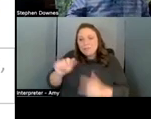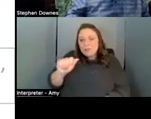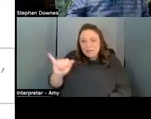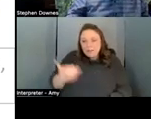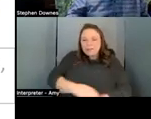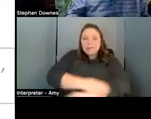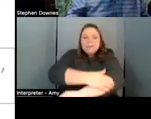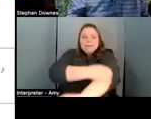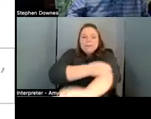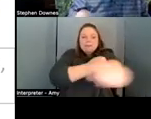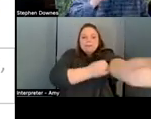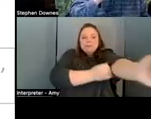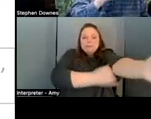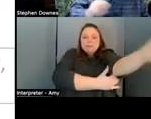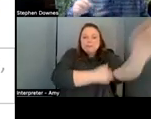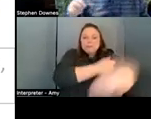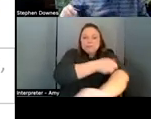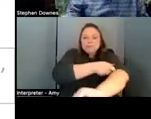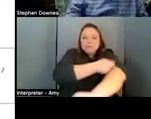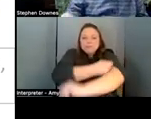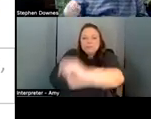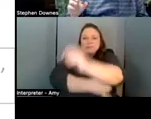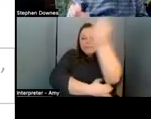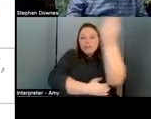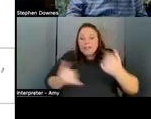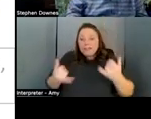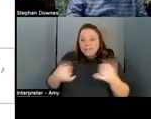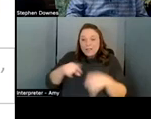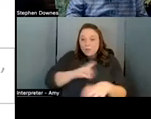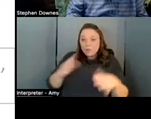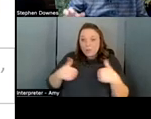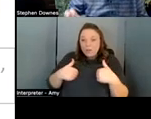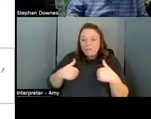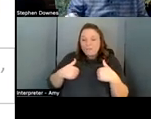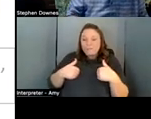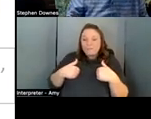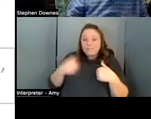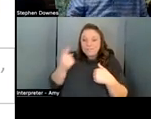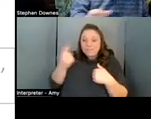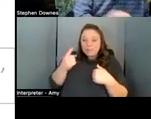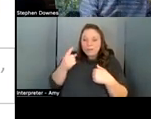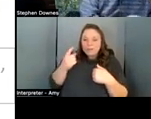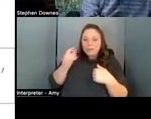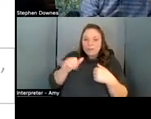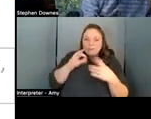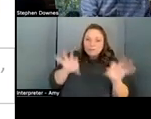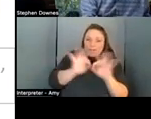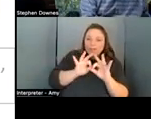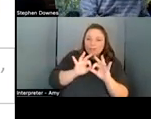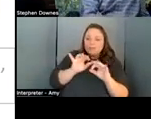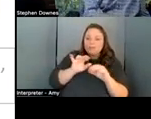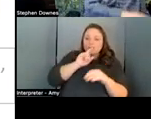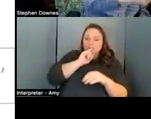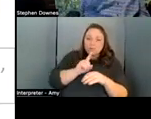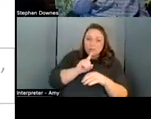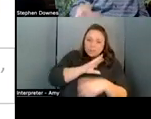have a mechanism where the values that come into play in the creation of this data